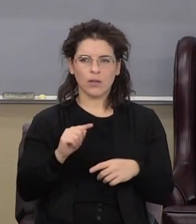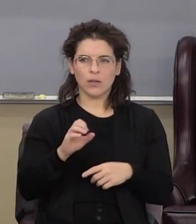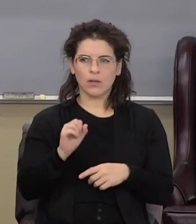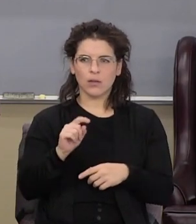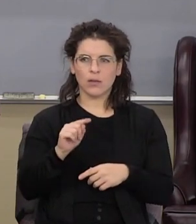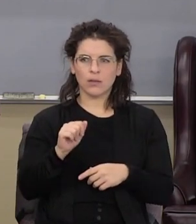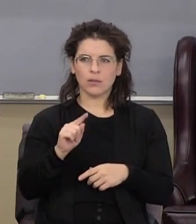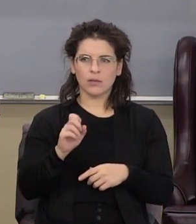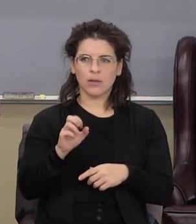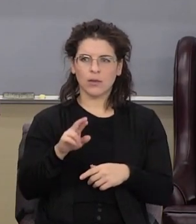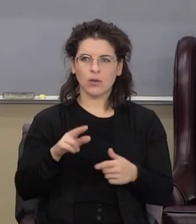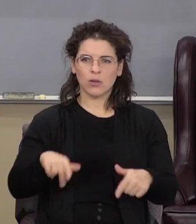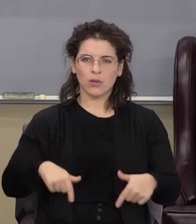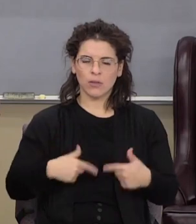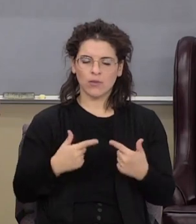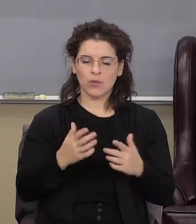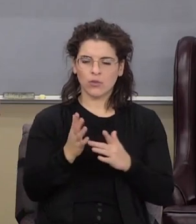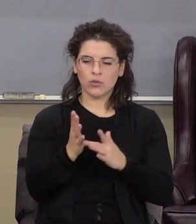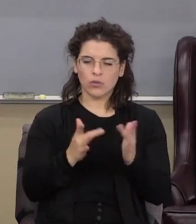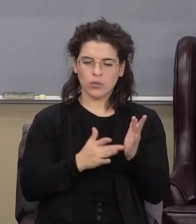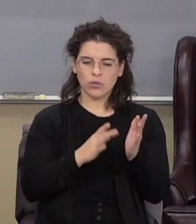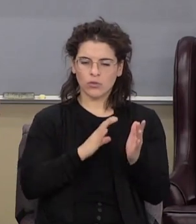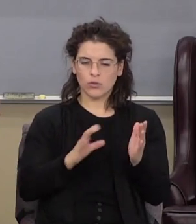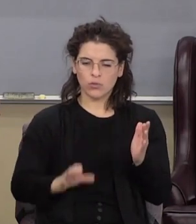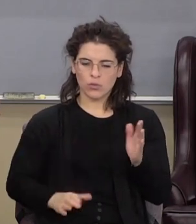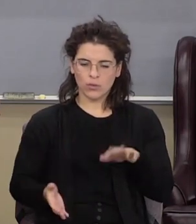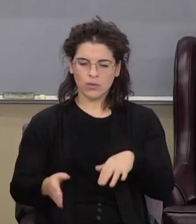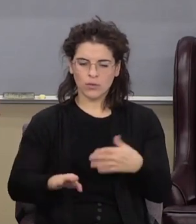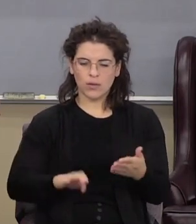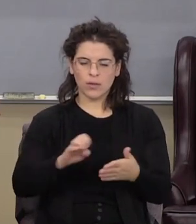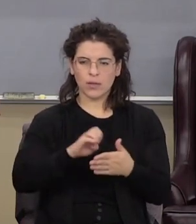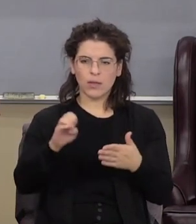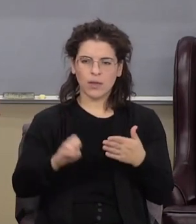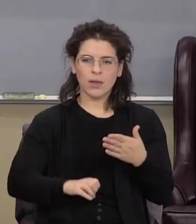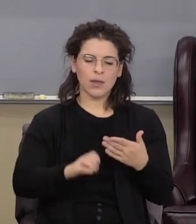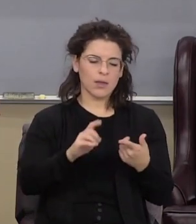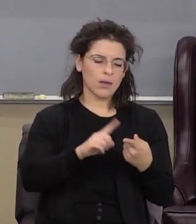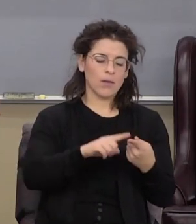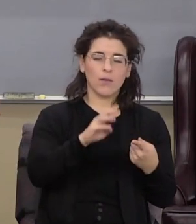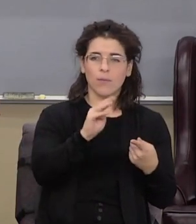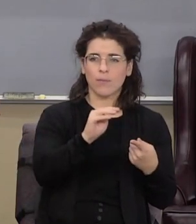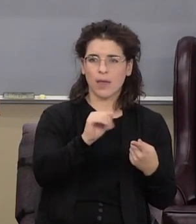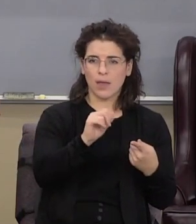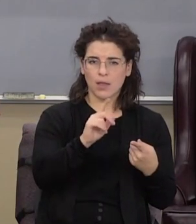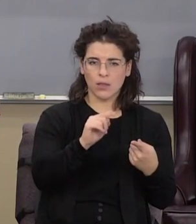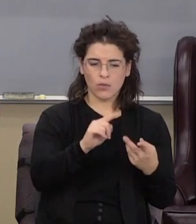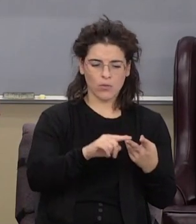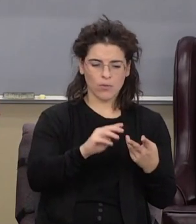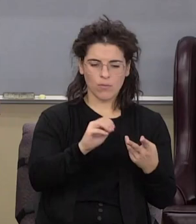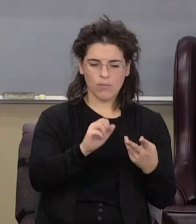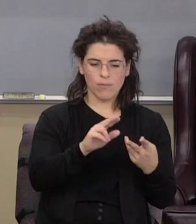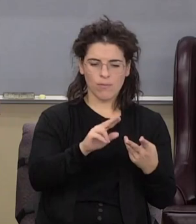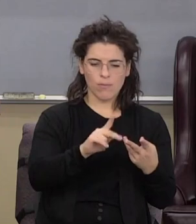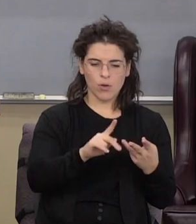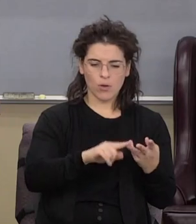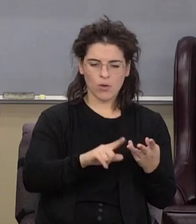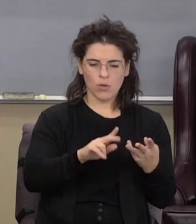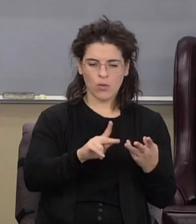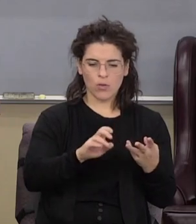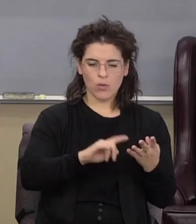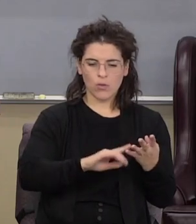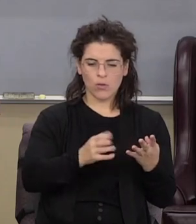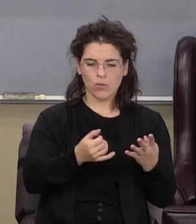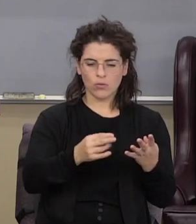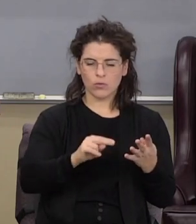liveth. Jesus Christ died at the end of Matthew, Mark, Luke, and John. So until you come to his